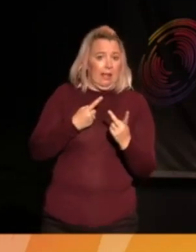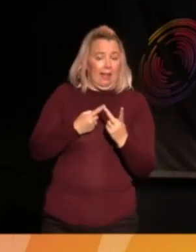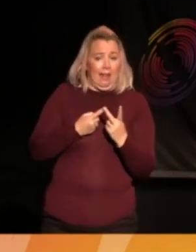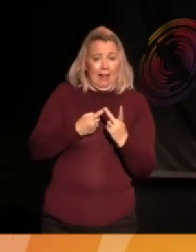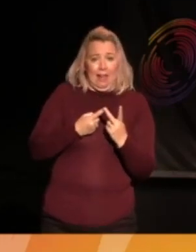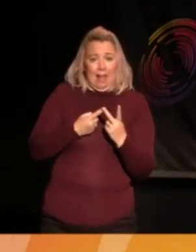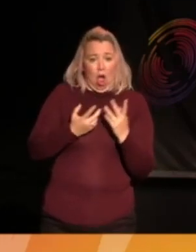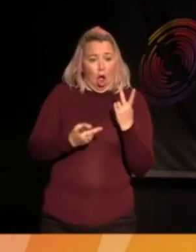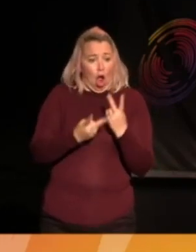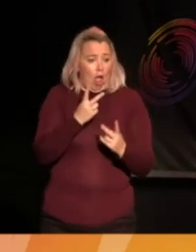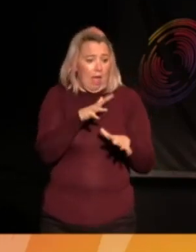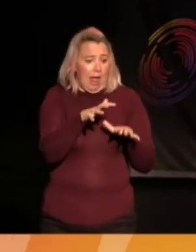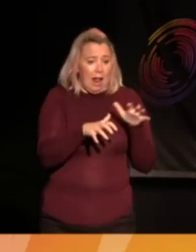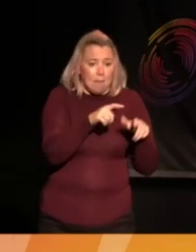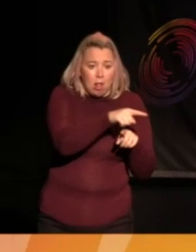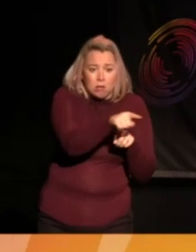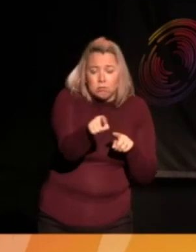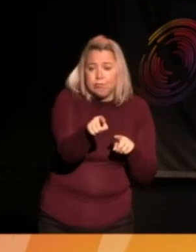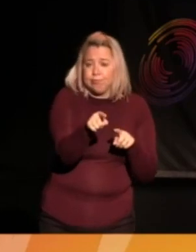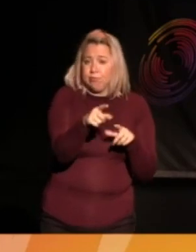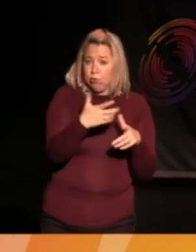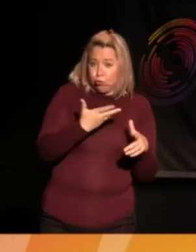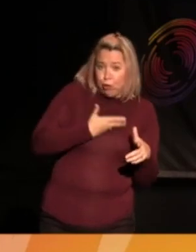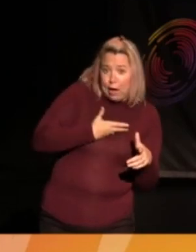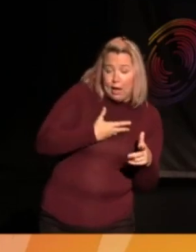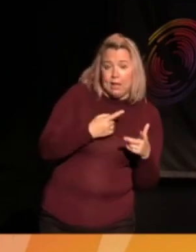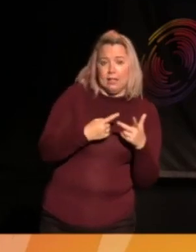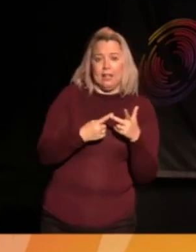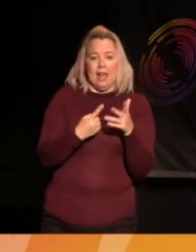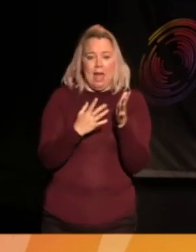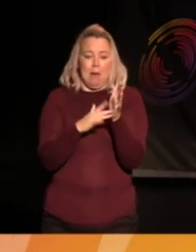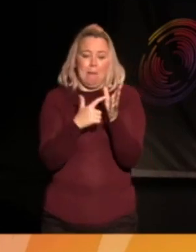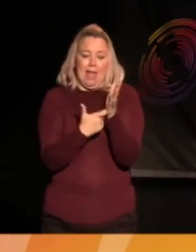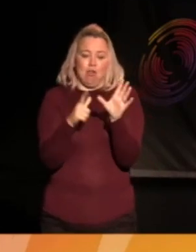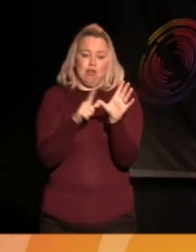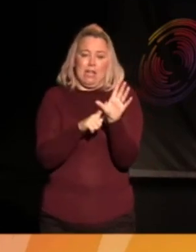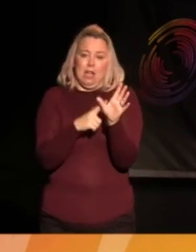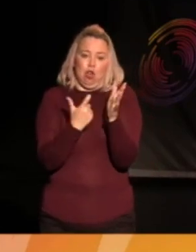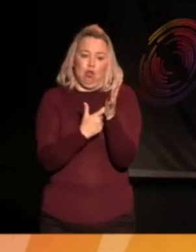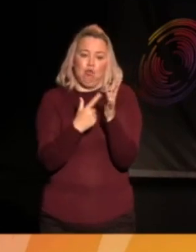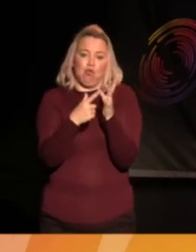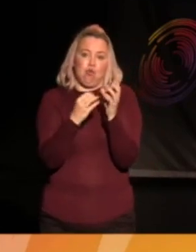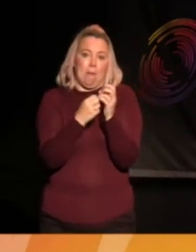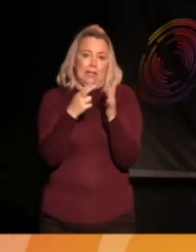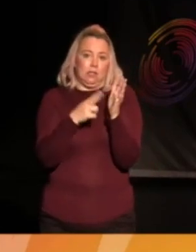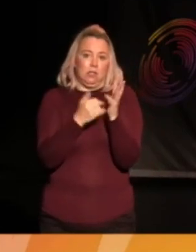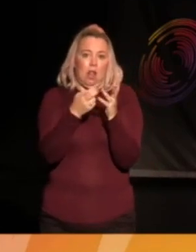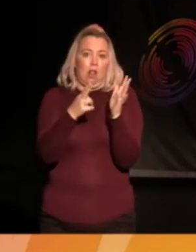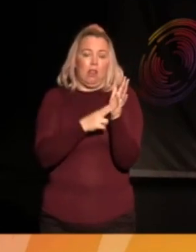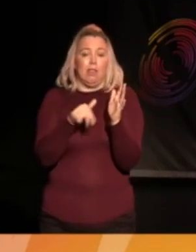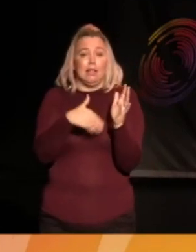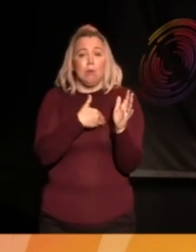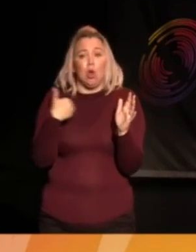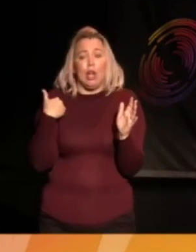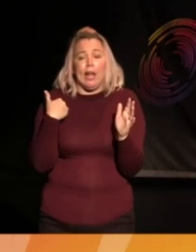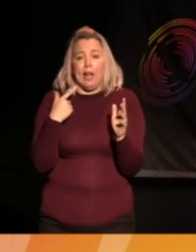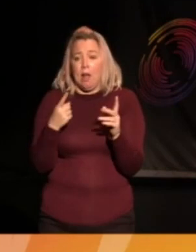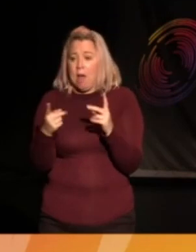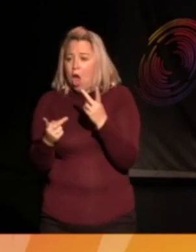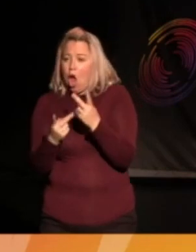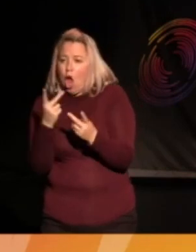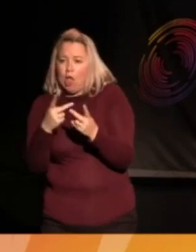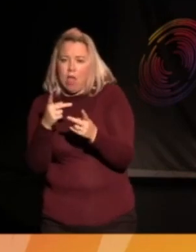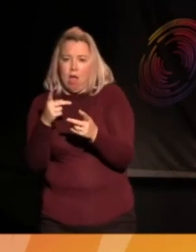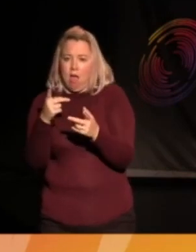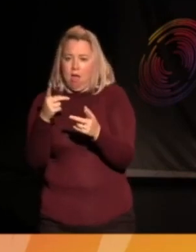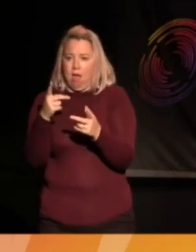Other primates' rights, where do we go with that one? And then Mary Robinson this morning talking about the new rights for the species that